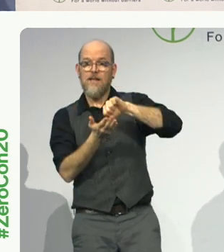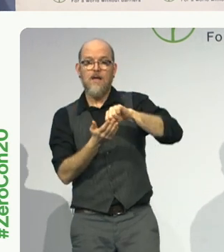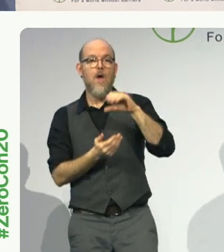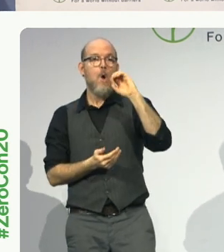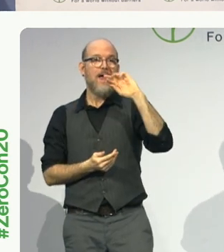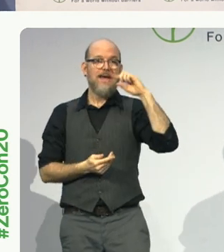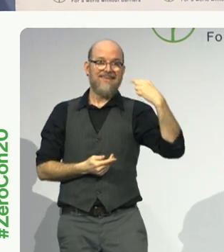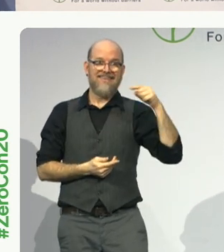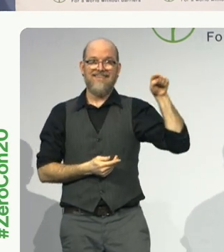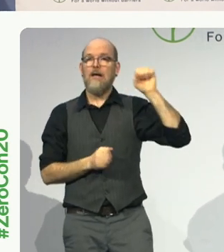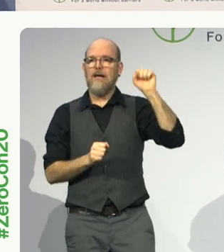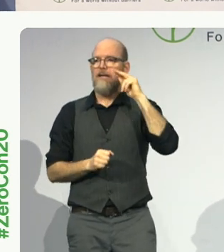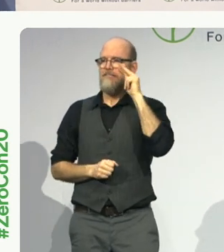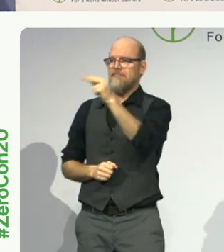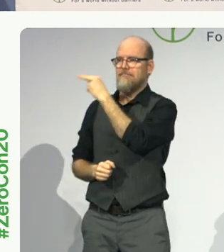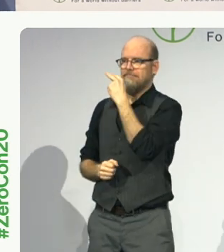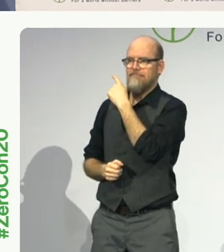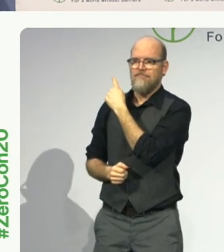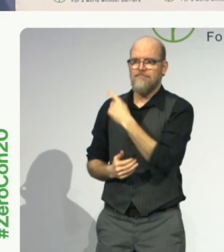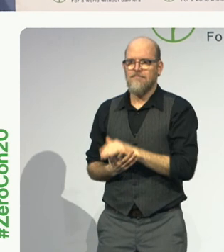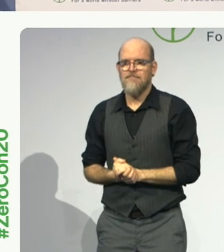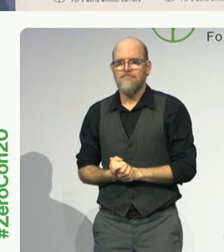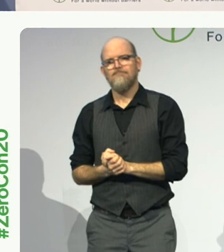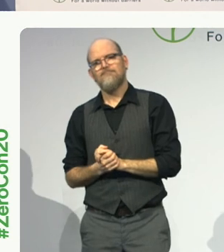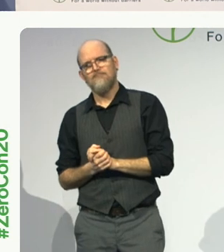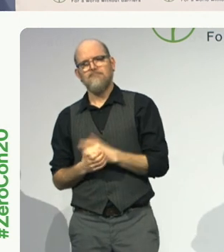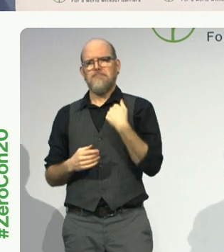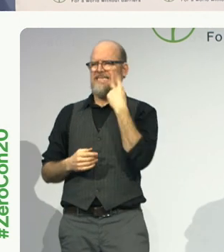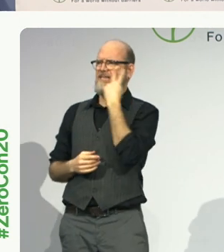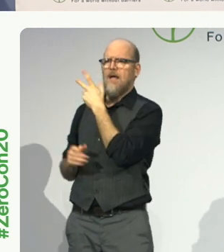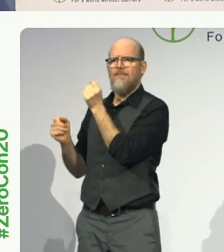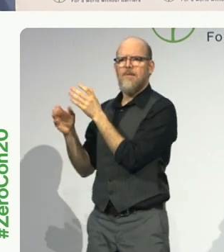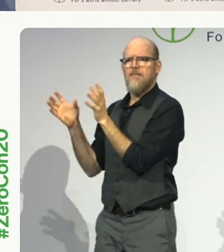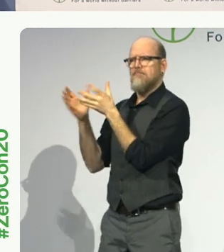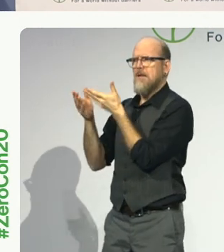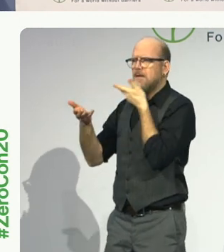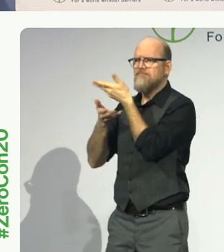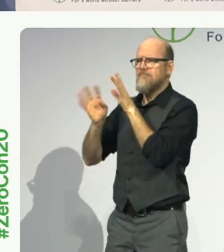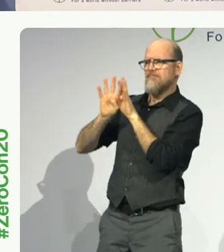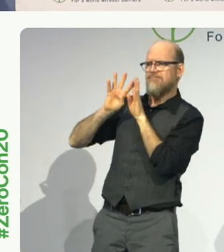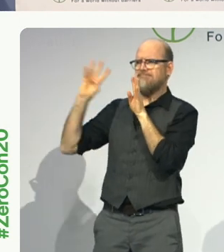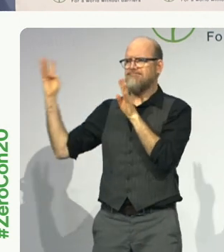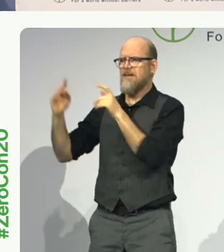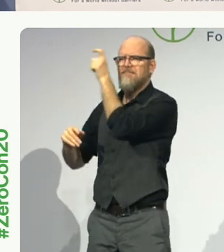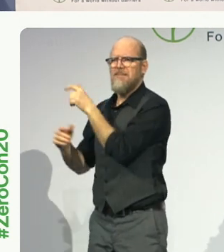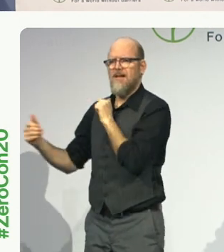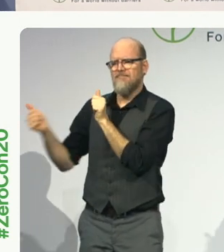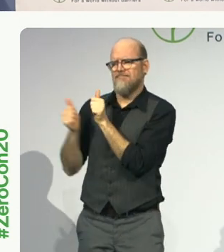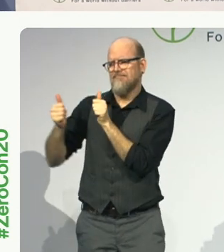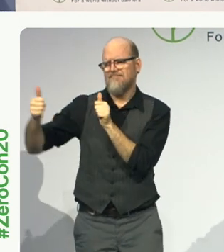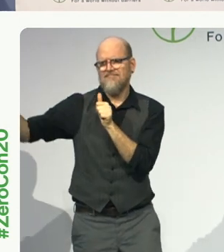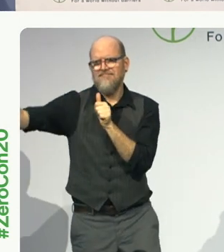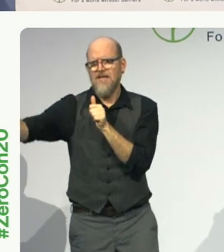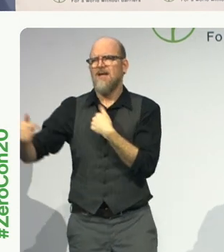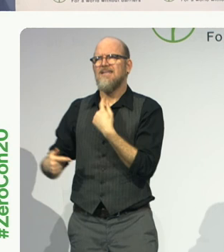an amazing group of advisors. And these slides are just to thank the groups and the individuals who